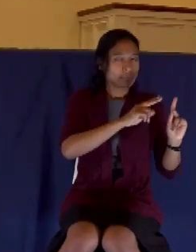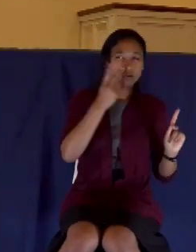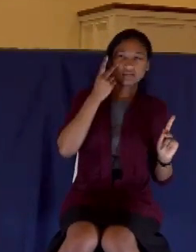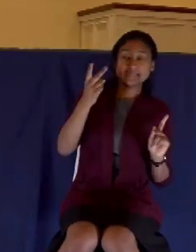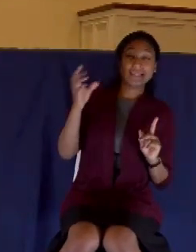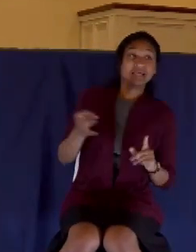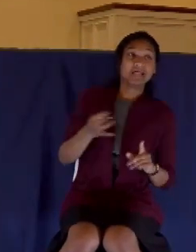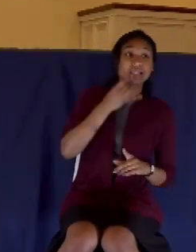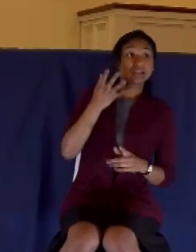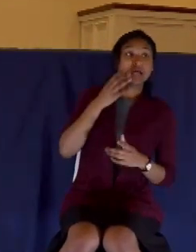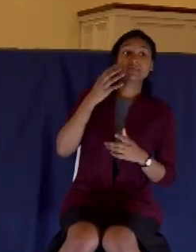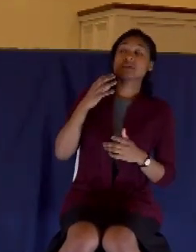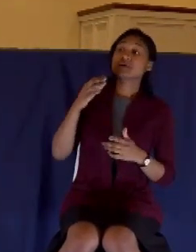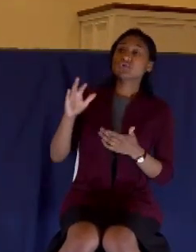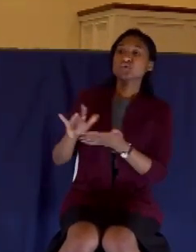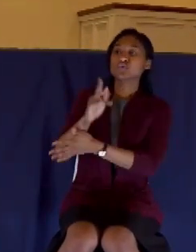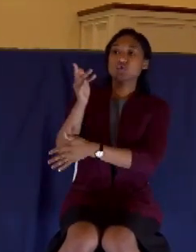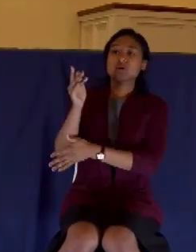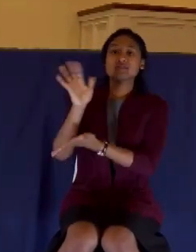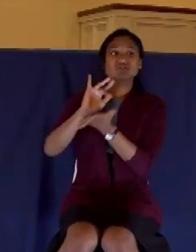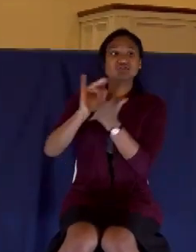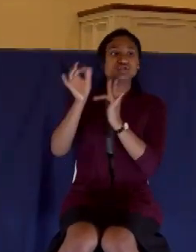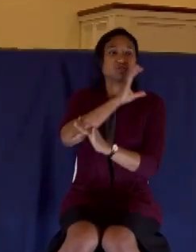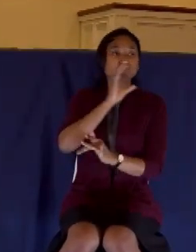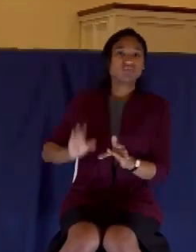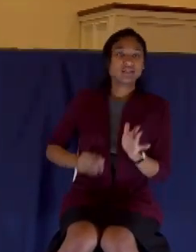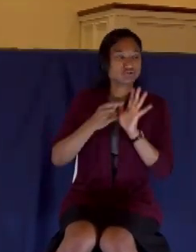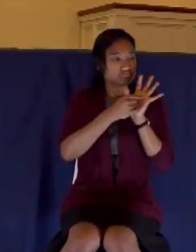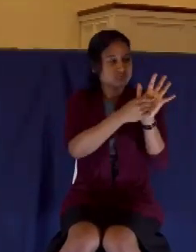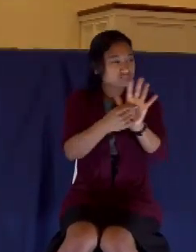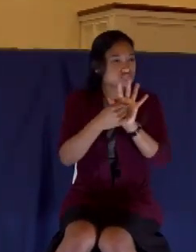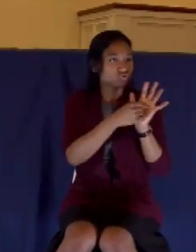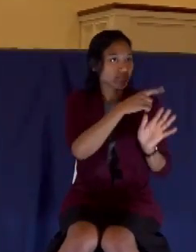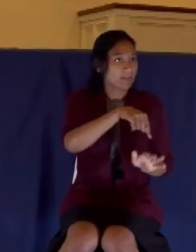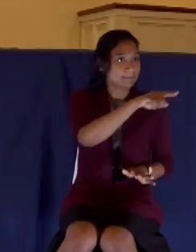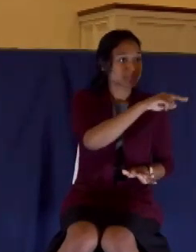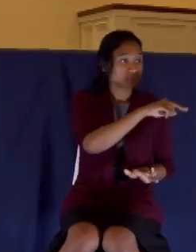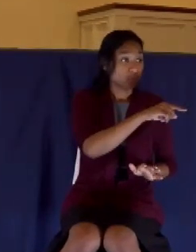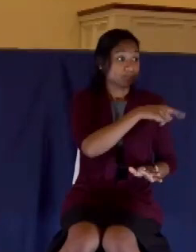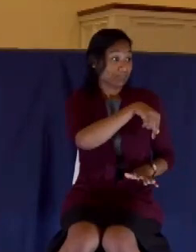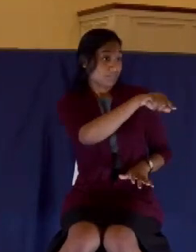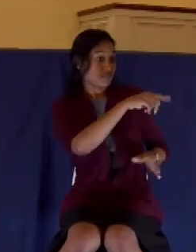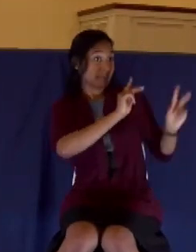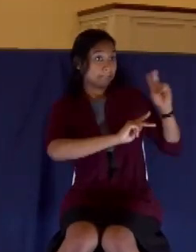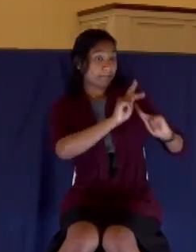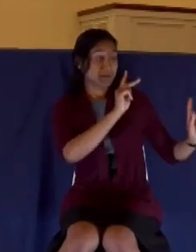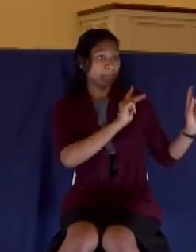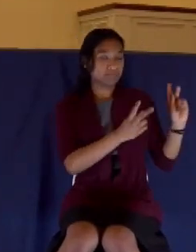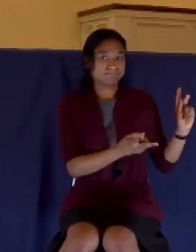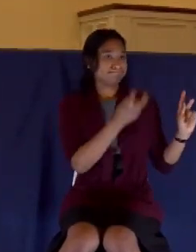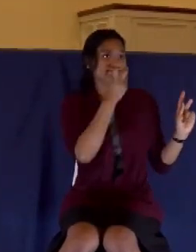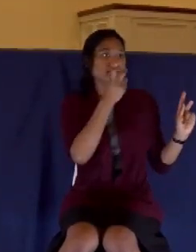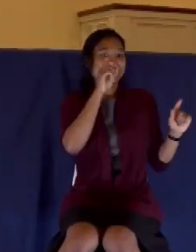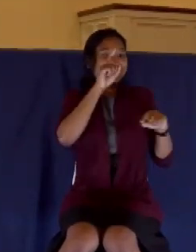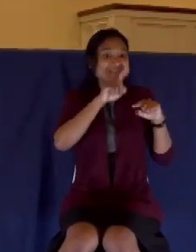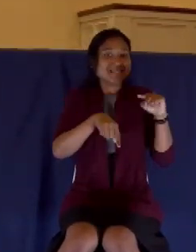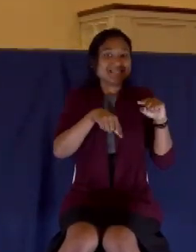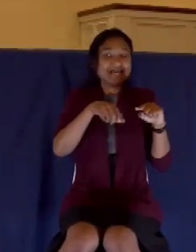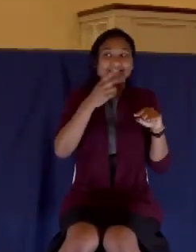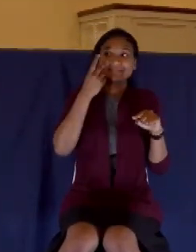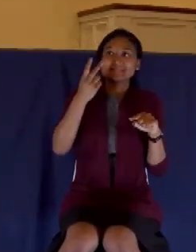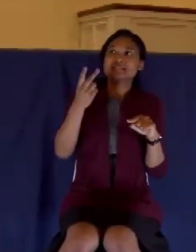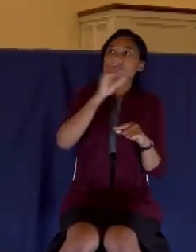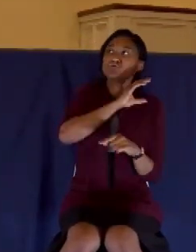of Christ, who is the image of God, should shine unto them. They can't see the beauty of Christ. They can't see the glory of